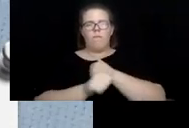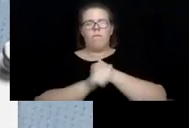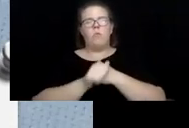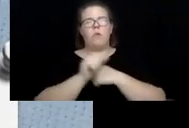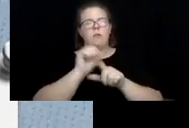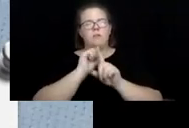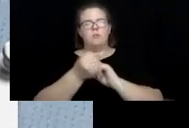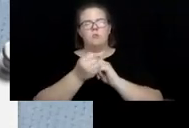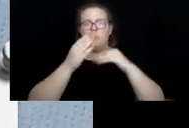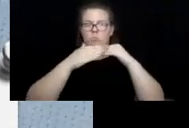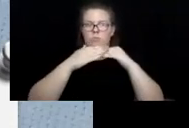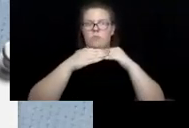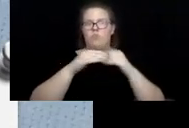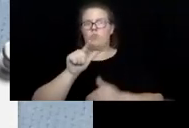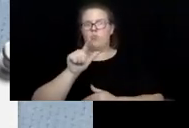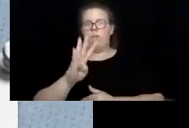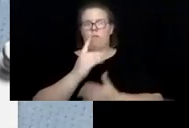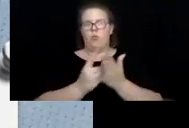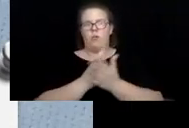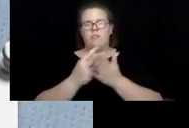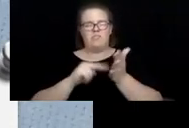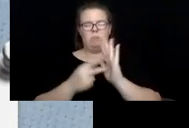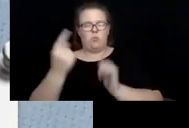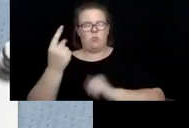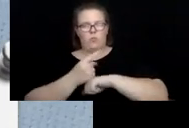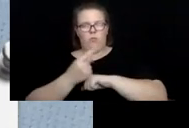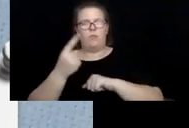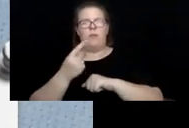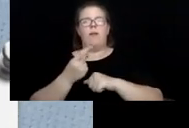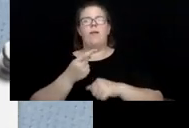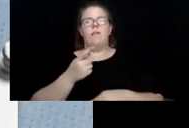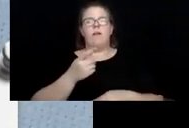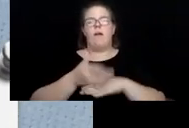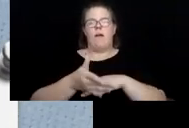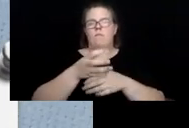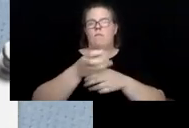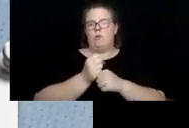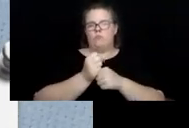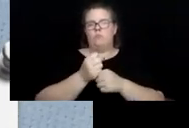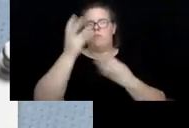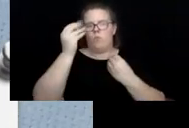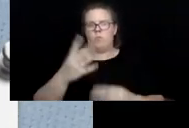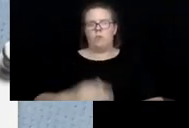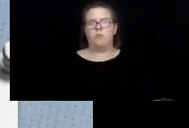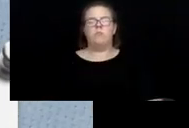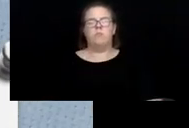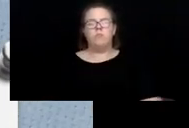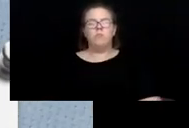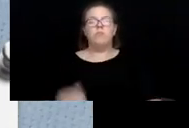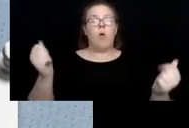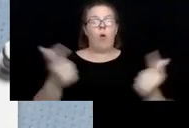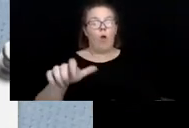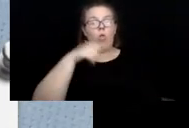That is one working day of receipt of the information. All other referrals and